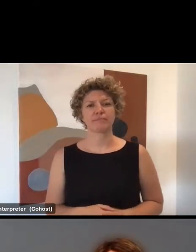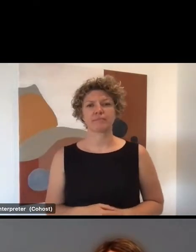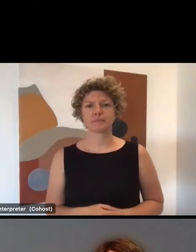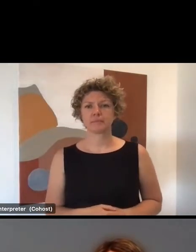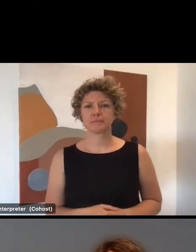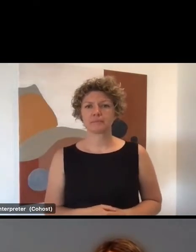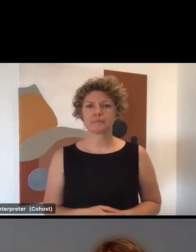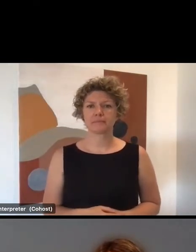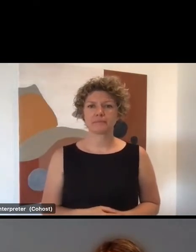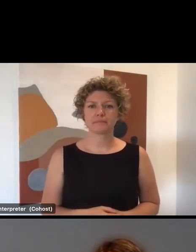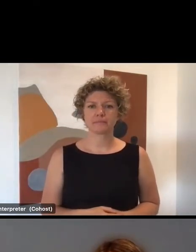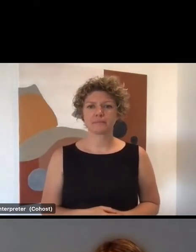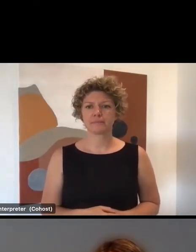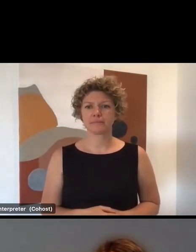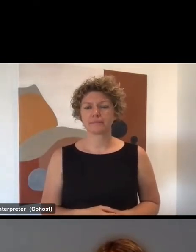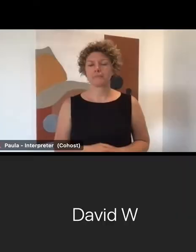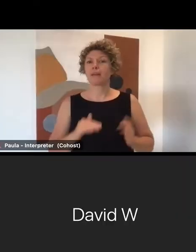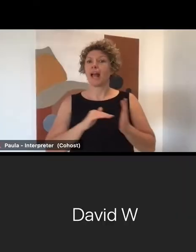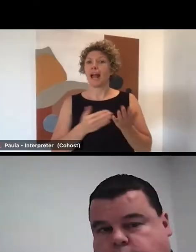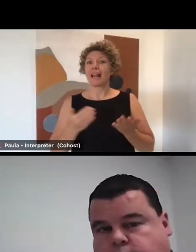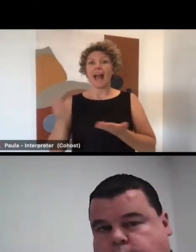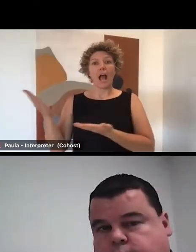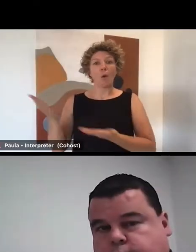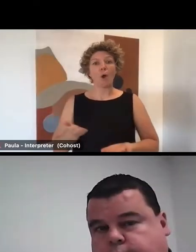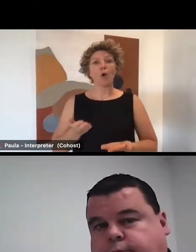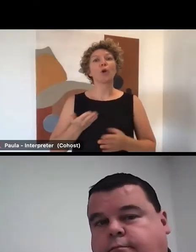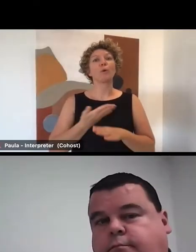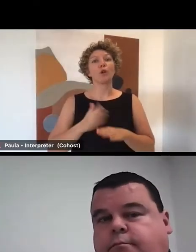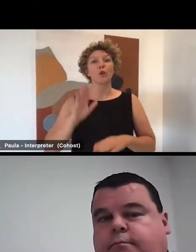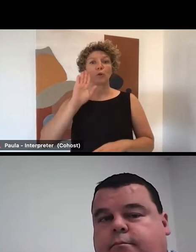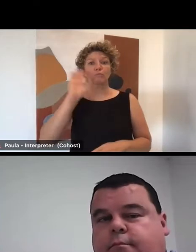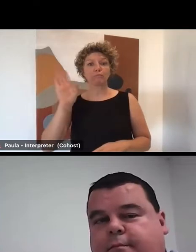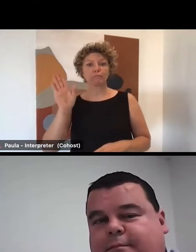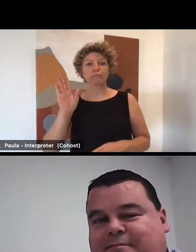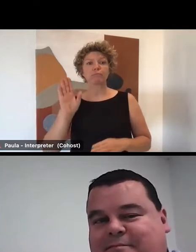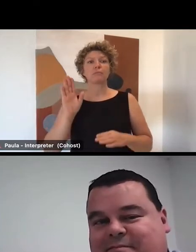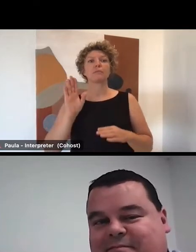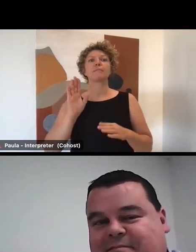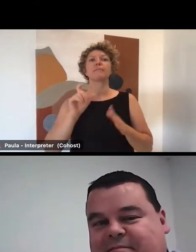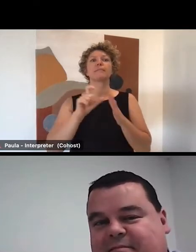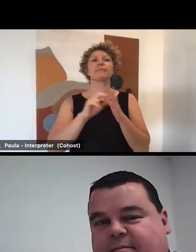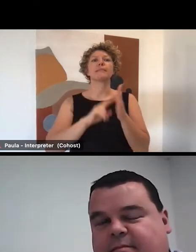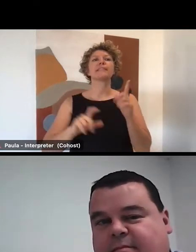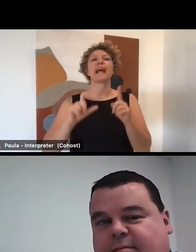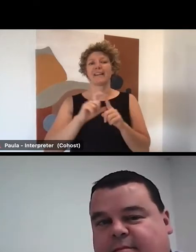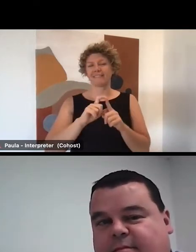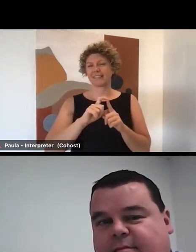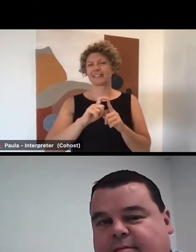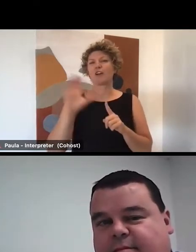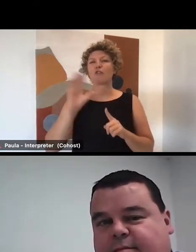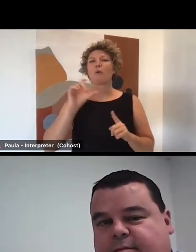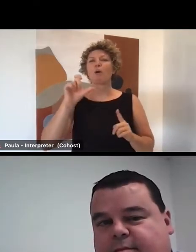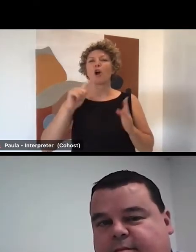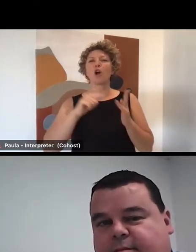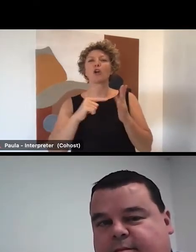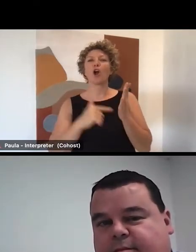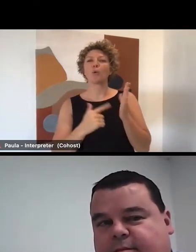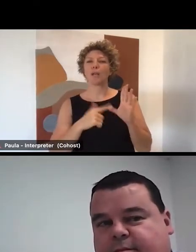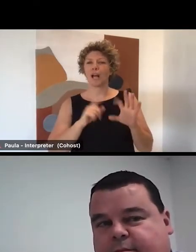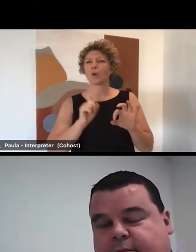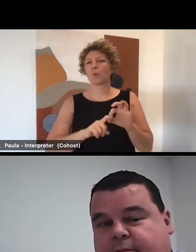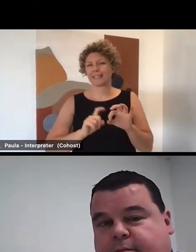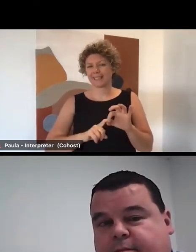And I'm now very pleased to welcome our guest speaker, Mr David Walson from CODA Queensland Consortium Skills Hub,